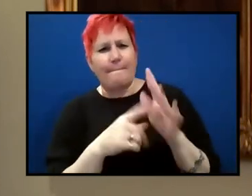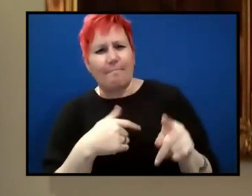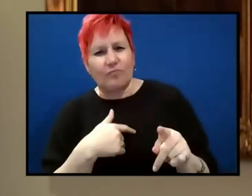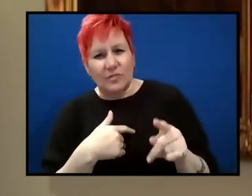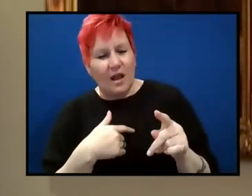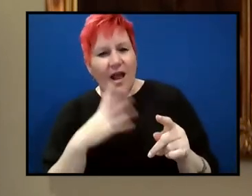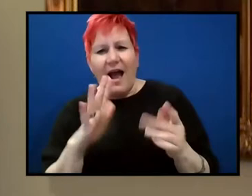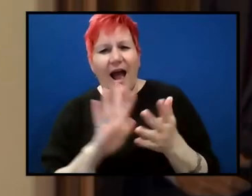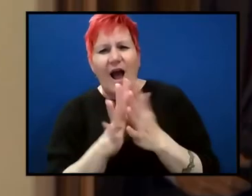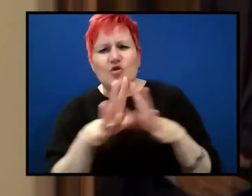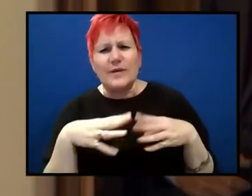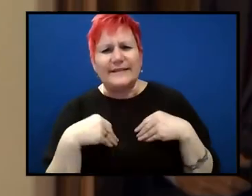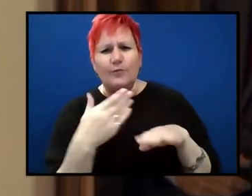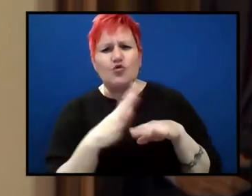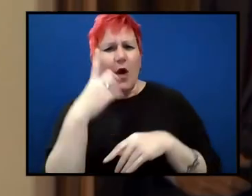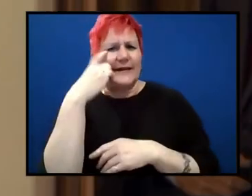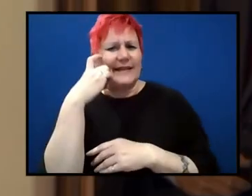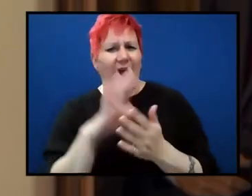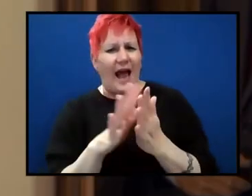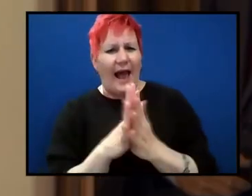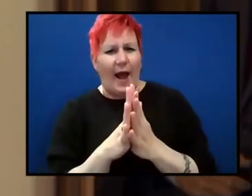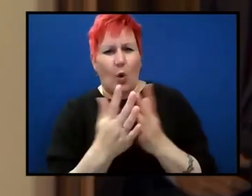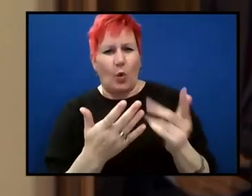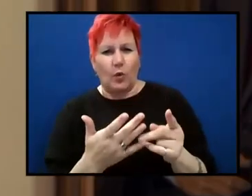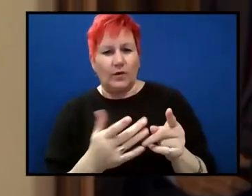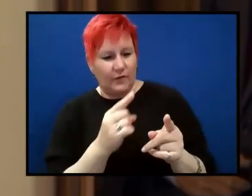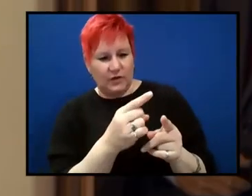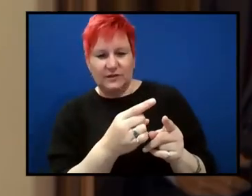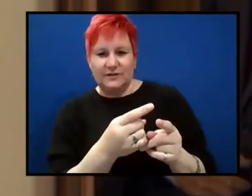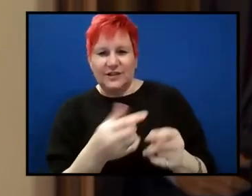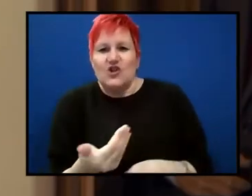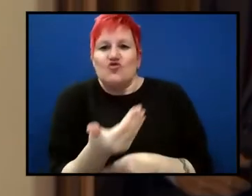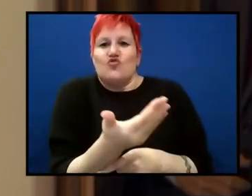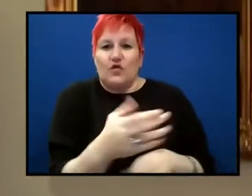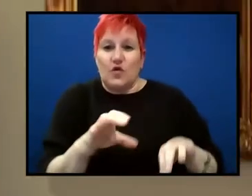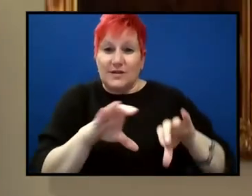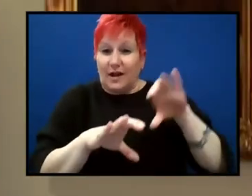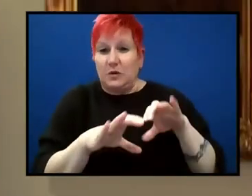arises in a science, particularly in, in geology,